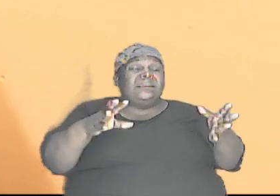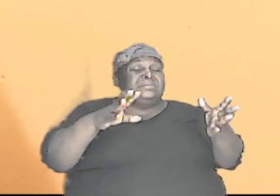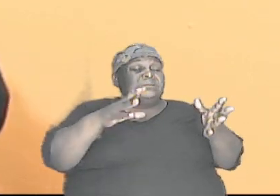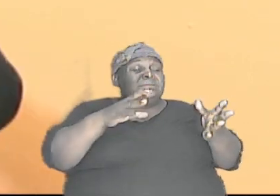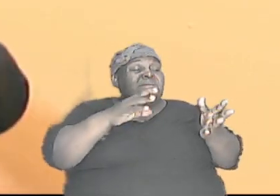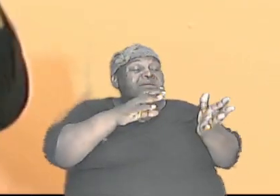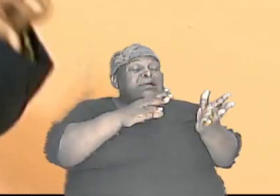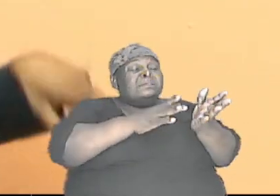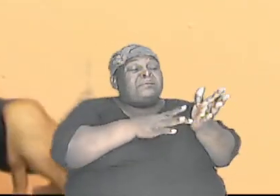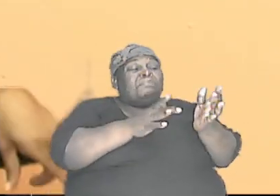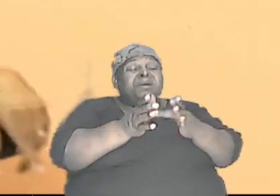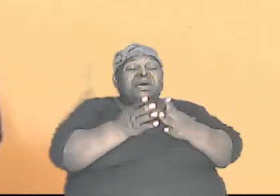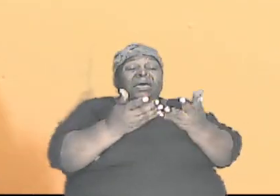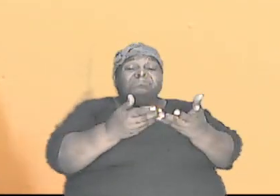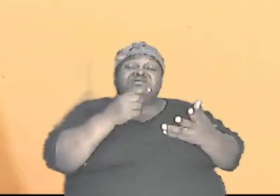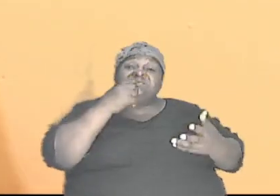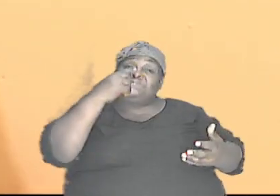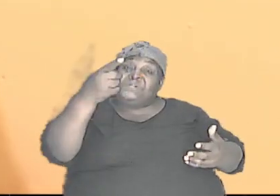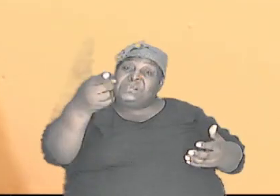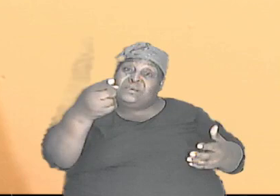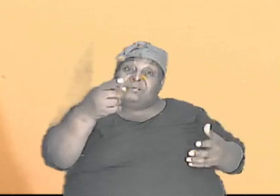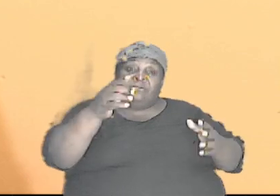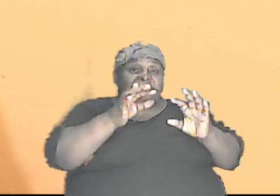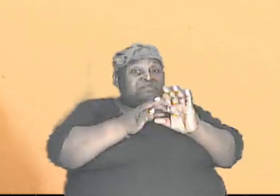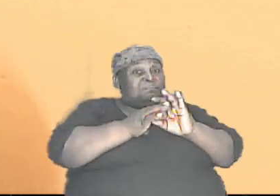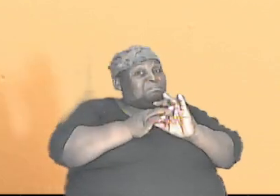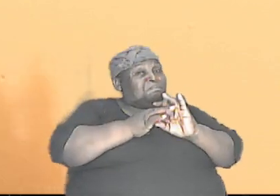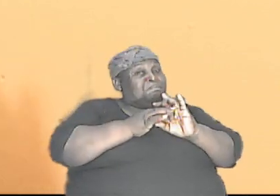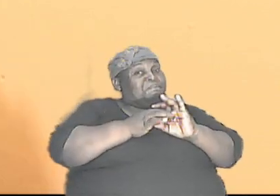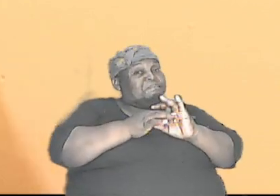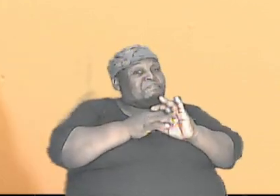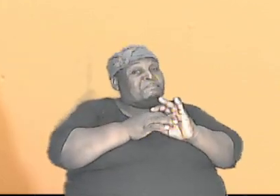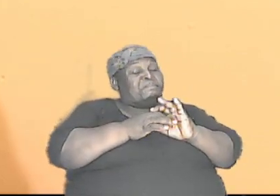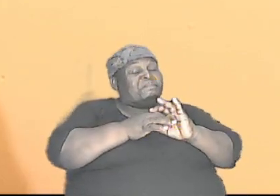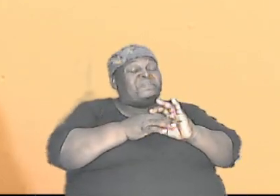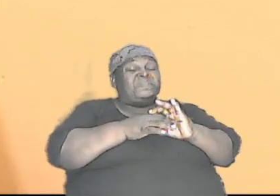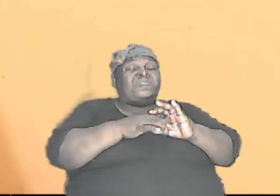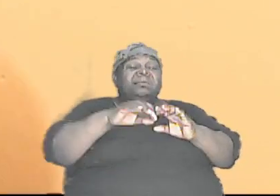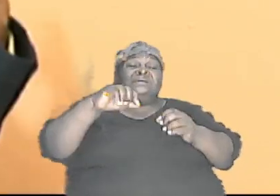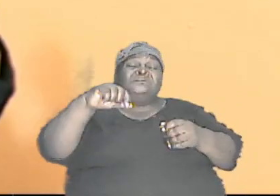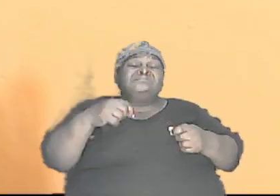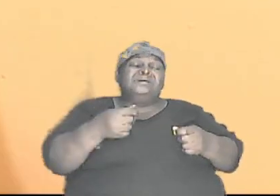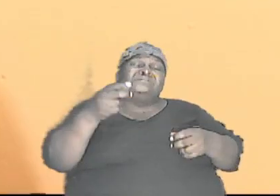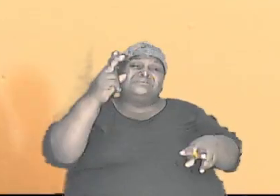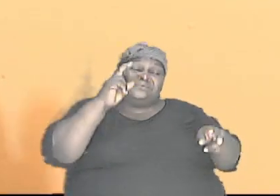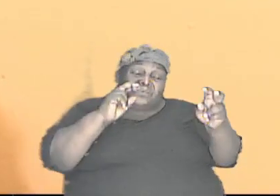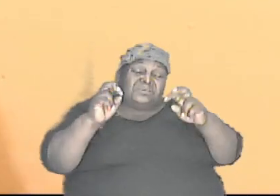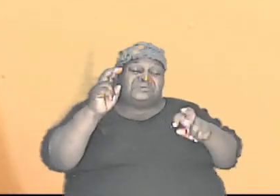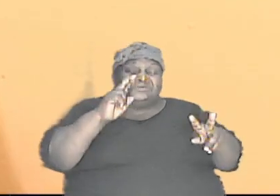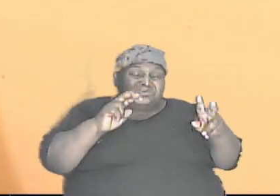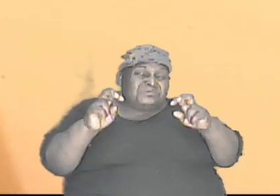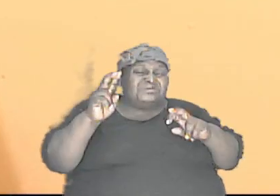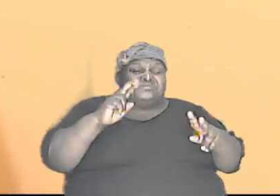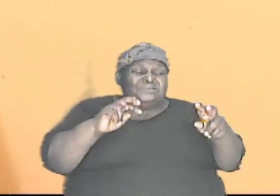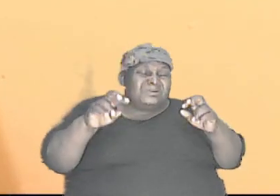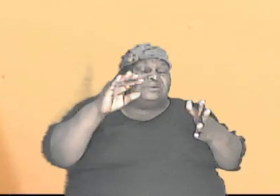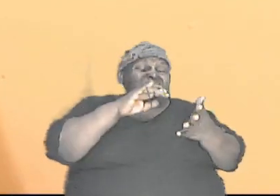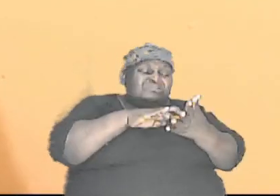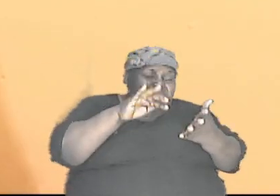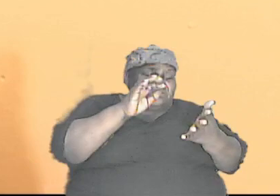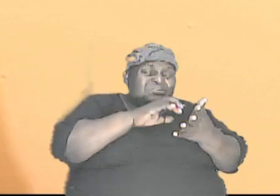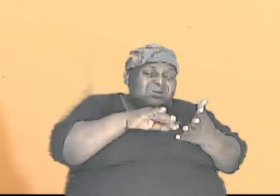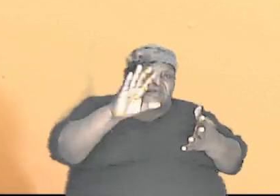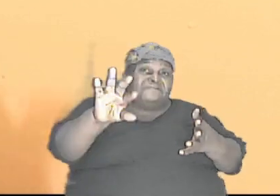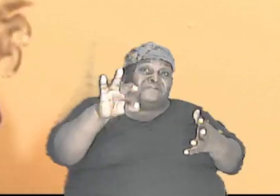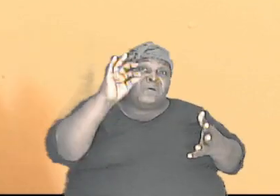itself made mention of and when they dug and did their research and found these places their mouths